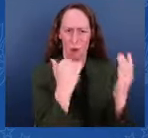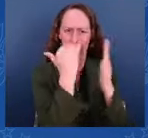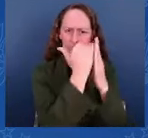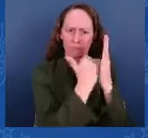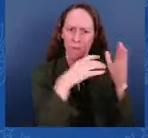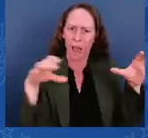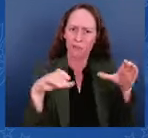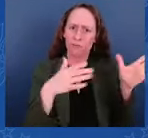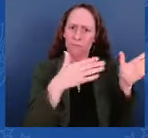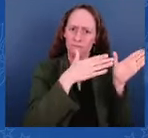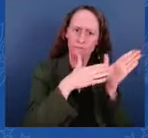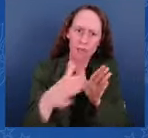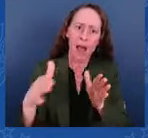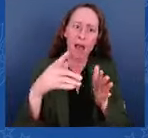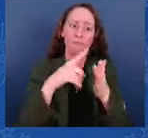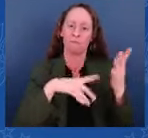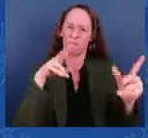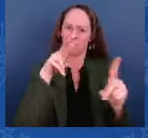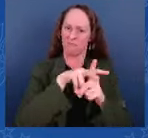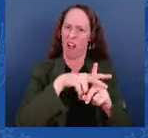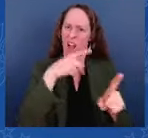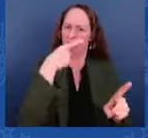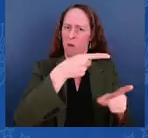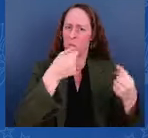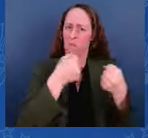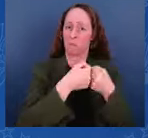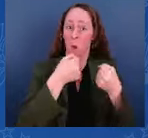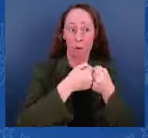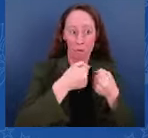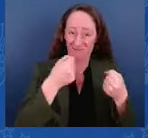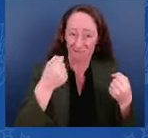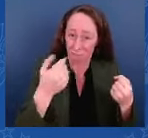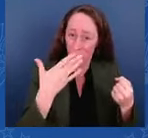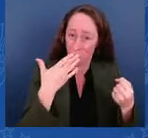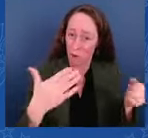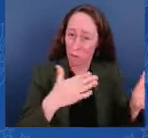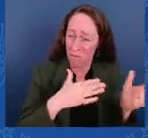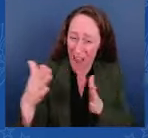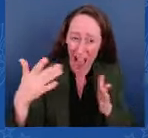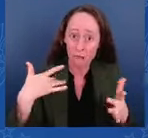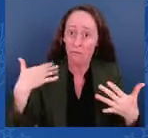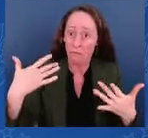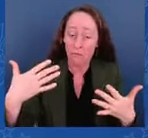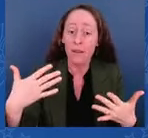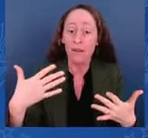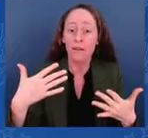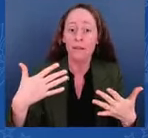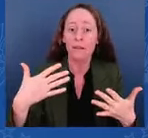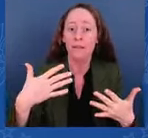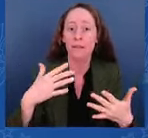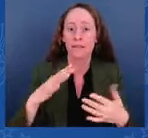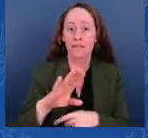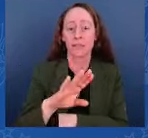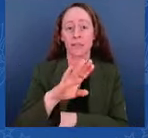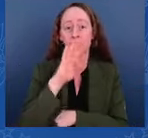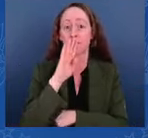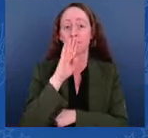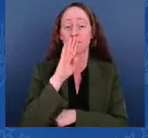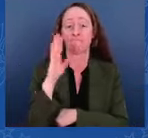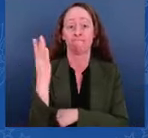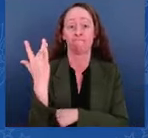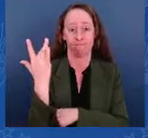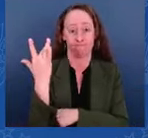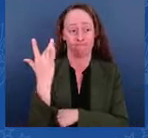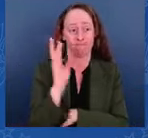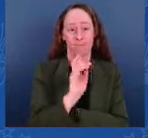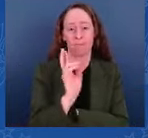But then, Republicans in Congress, not all, but walked away from it. Why? Because Donald Trump told them to.